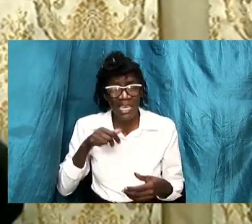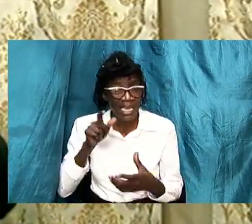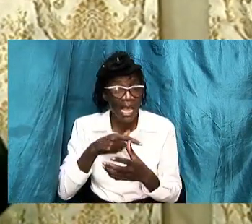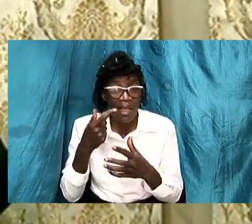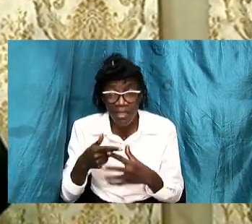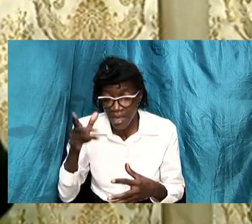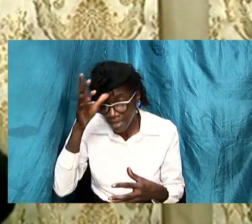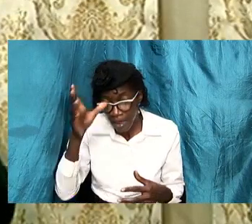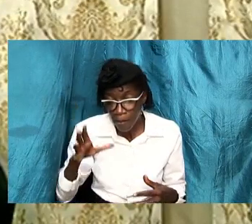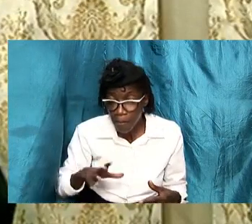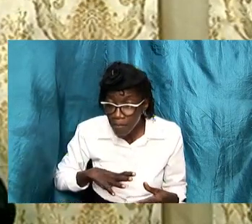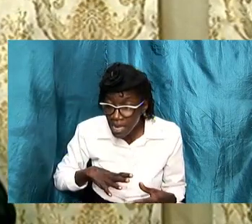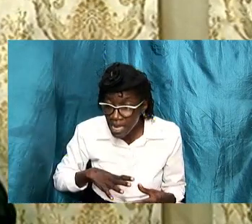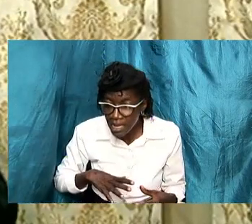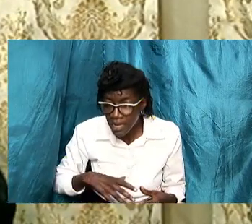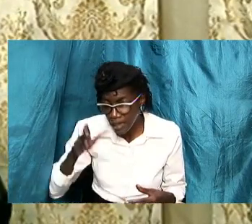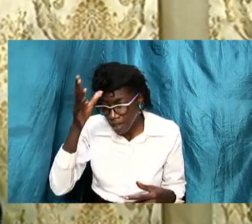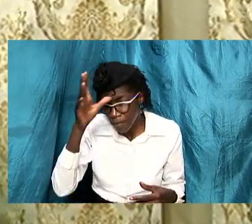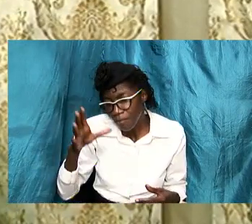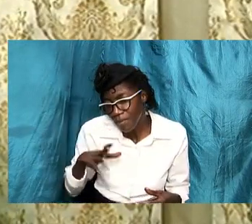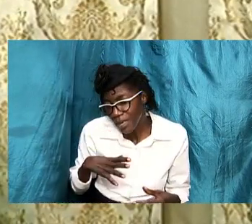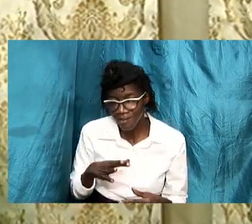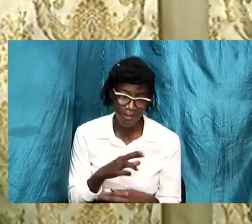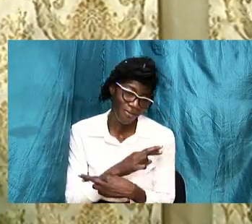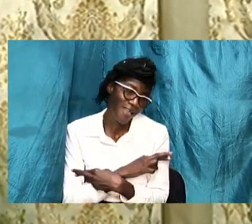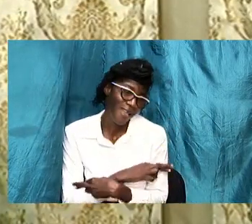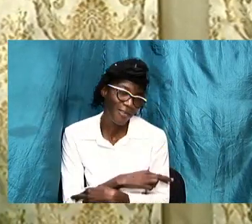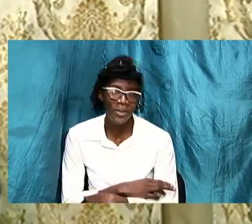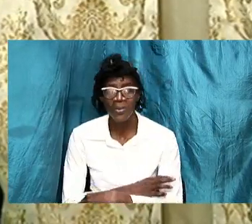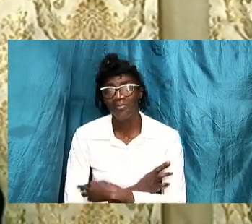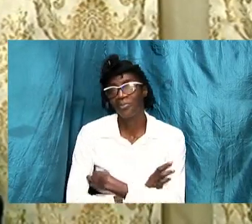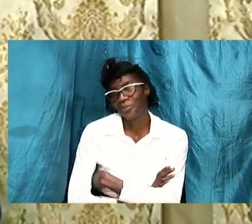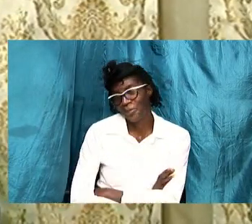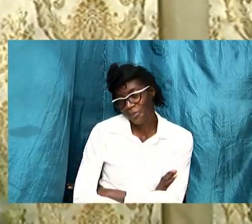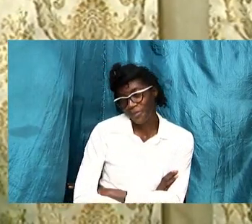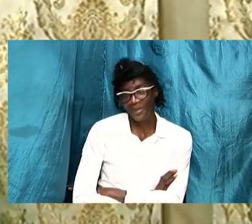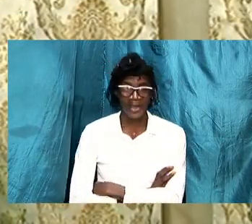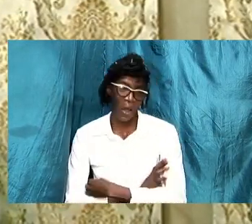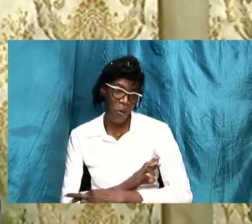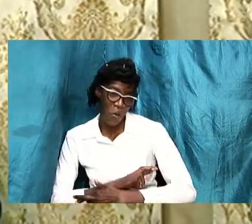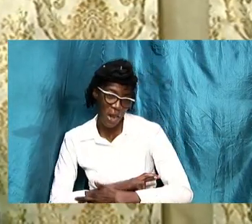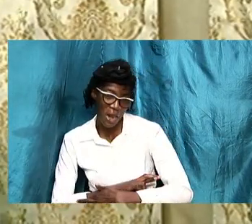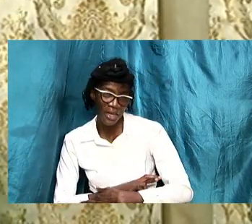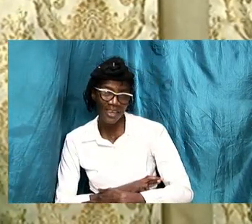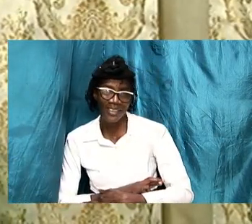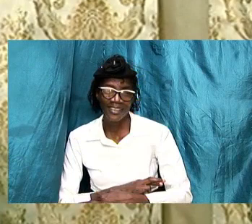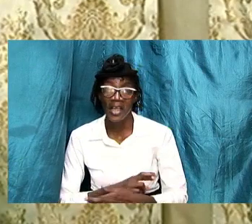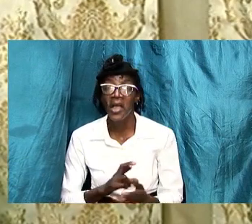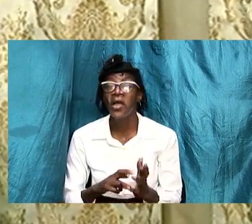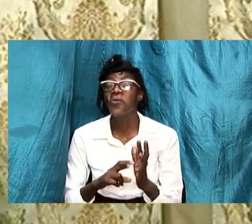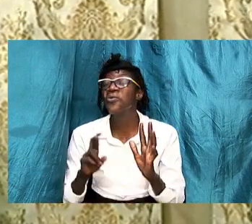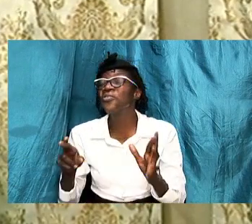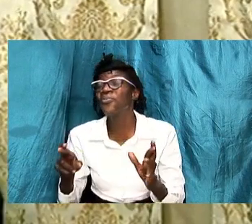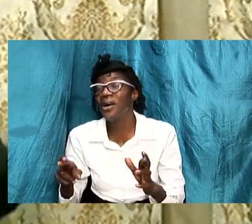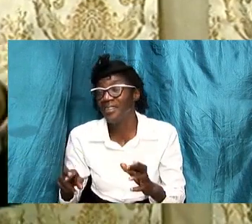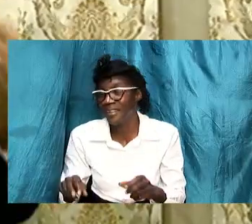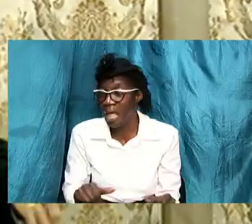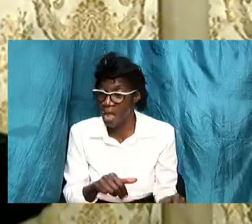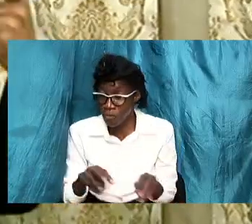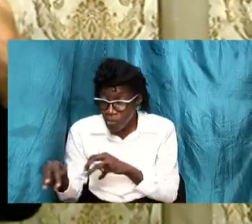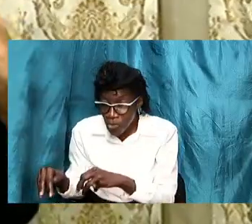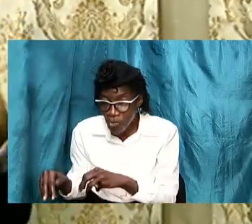and men are more cooler and calmer in their response and reaction to other things